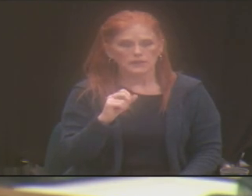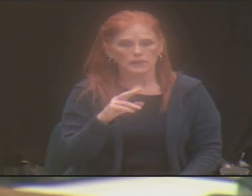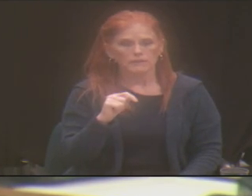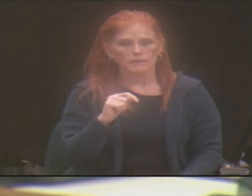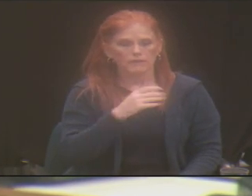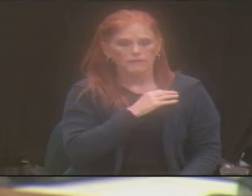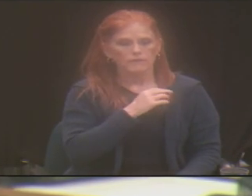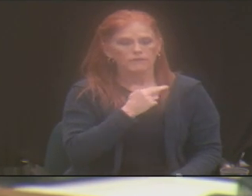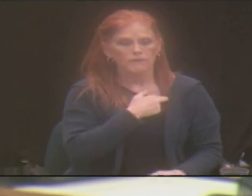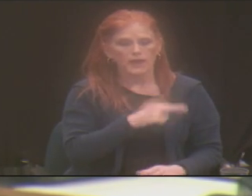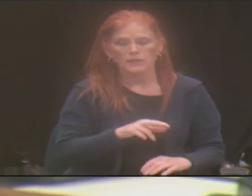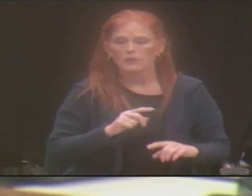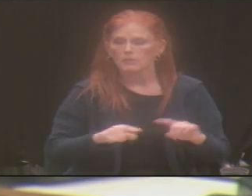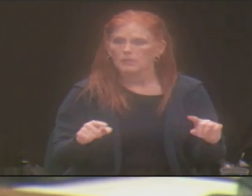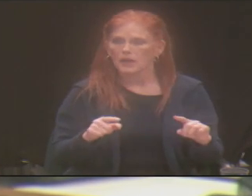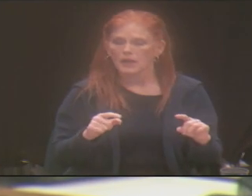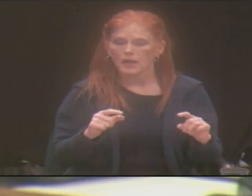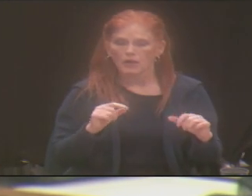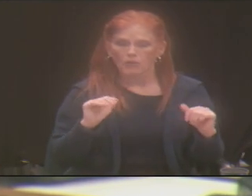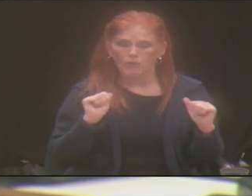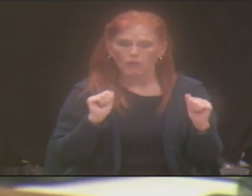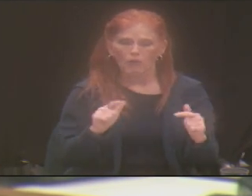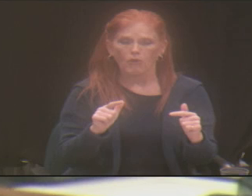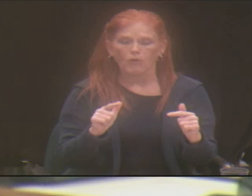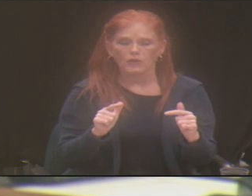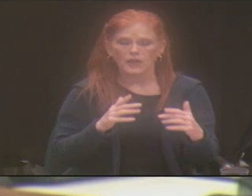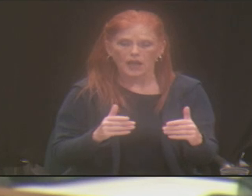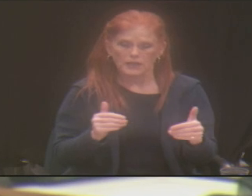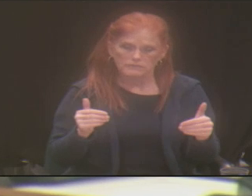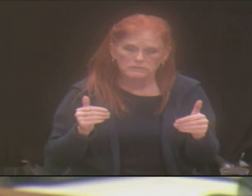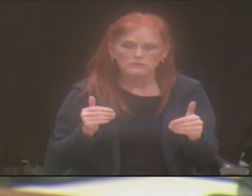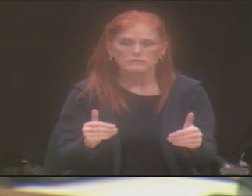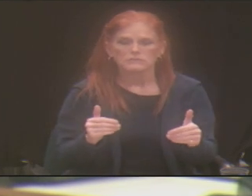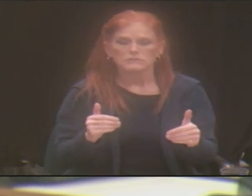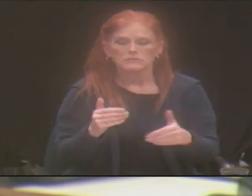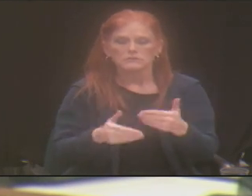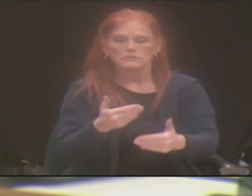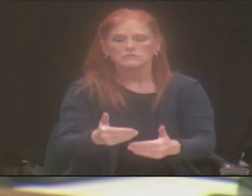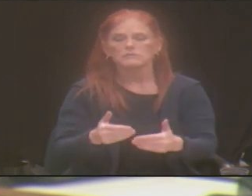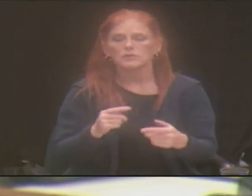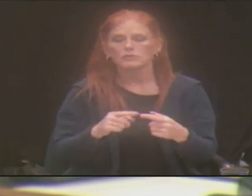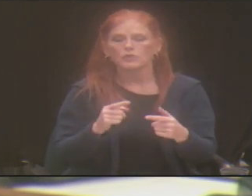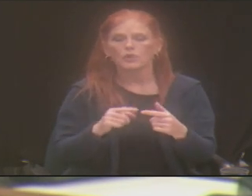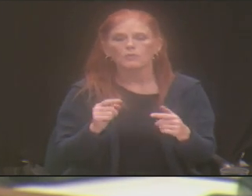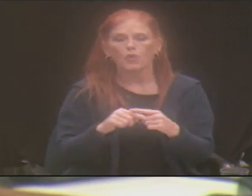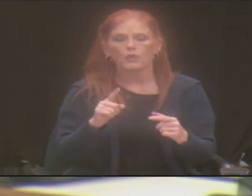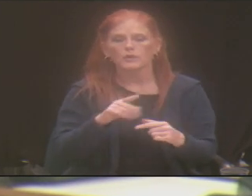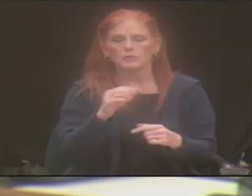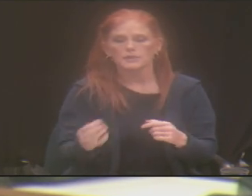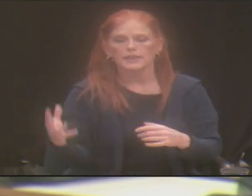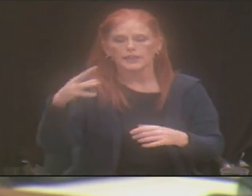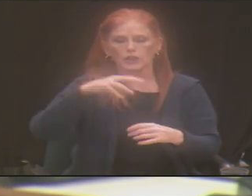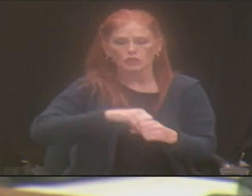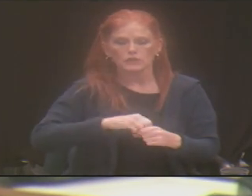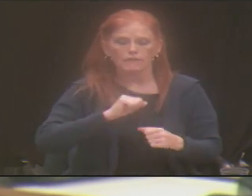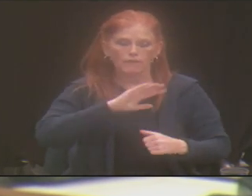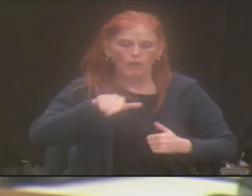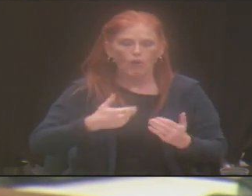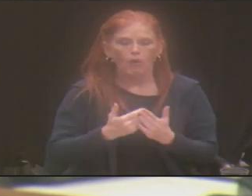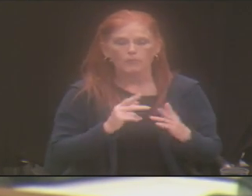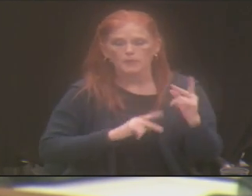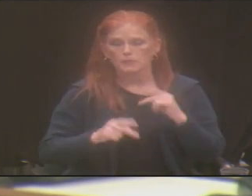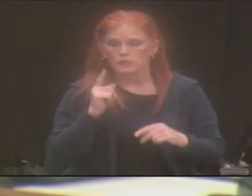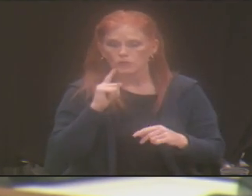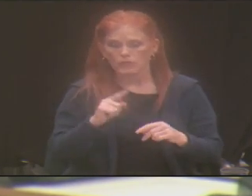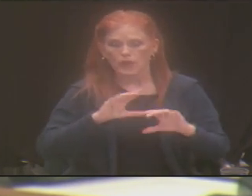them move towards a more inclusive environment towards individuals in their congregation or worshiping body?